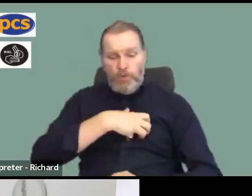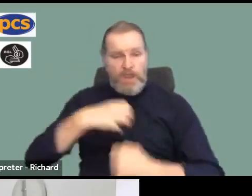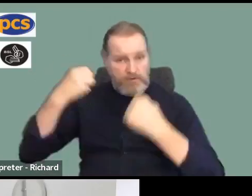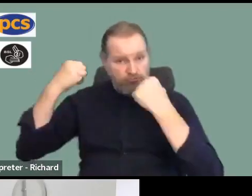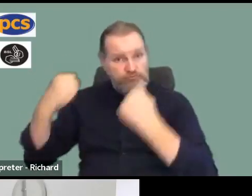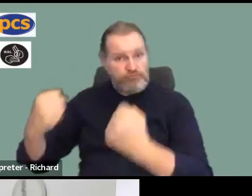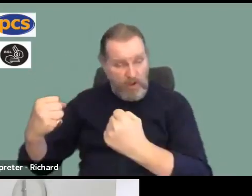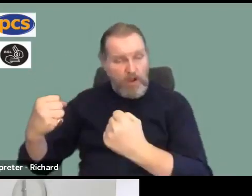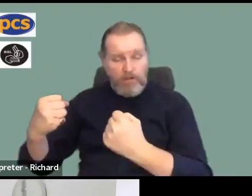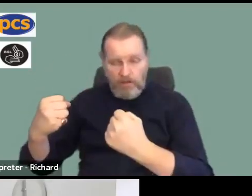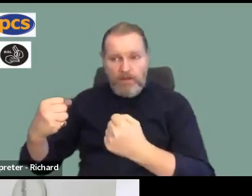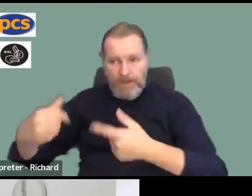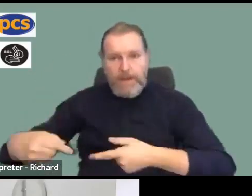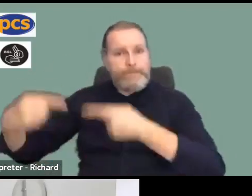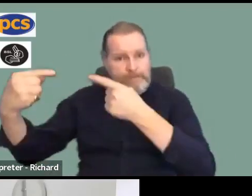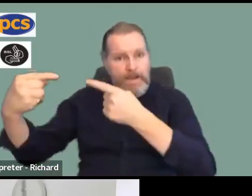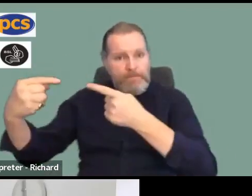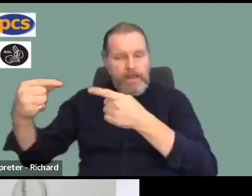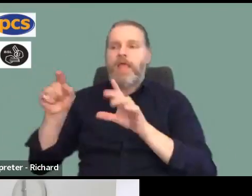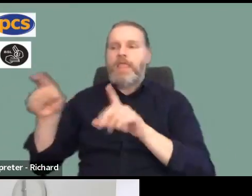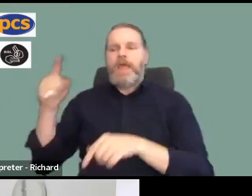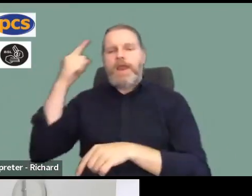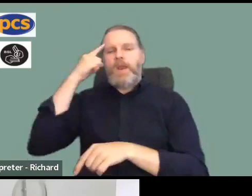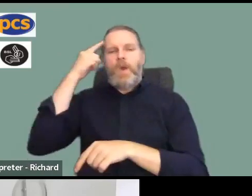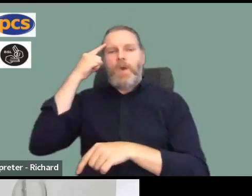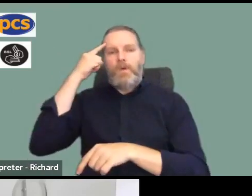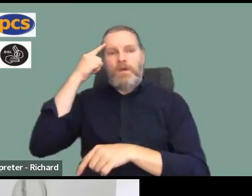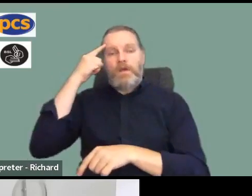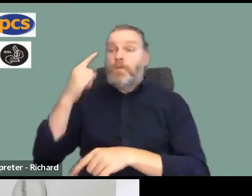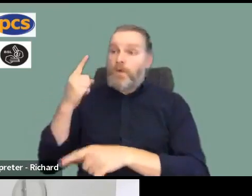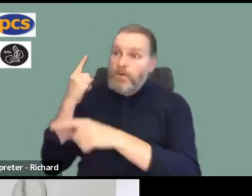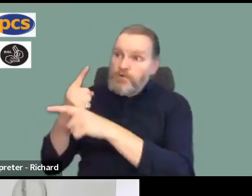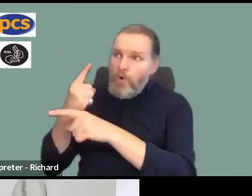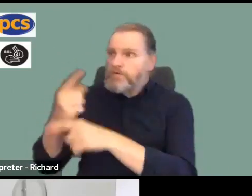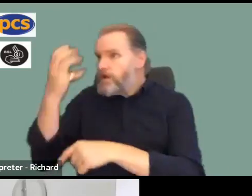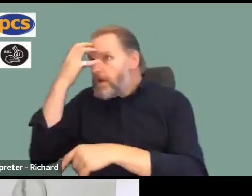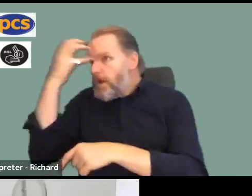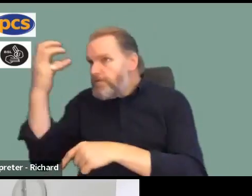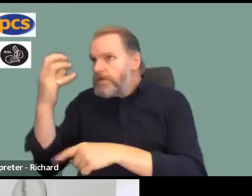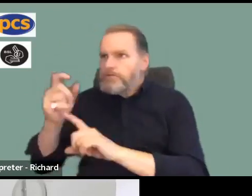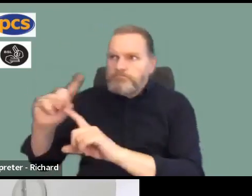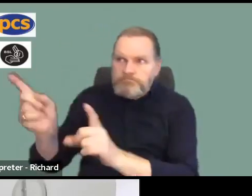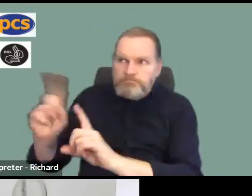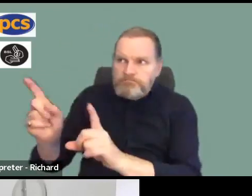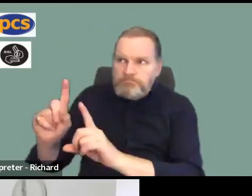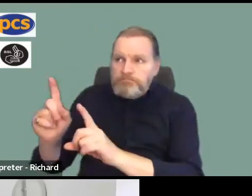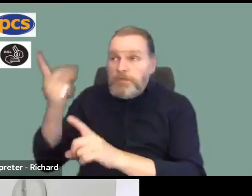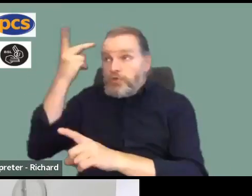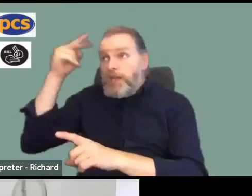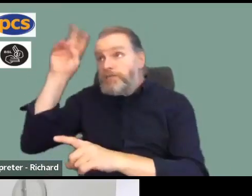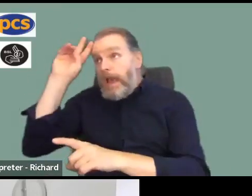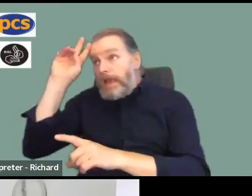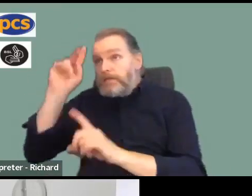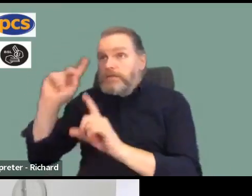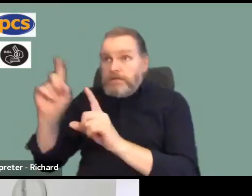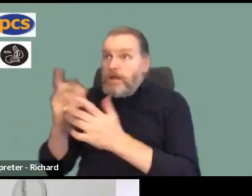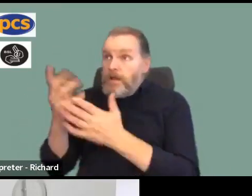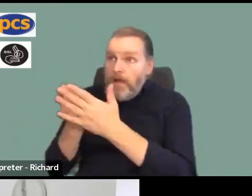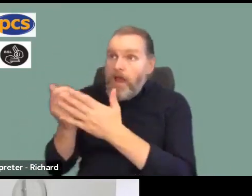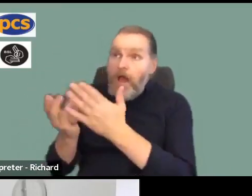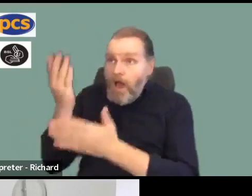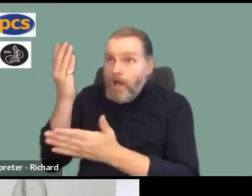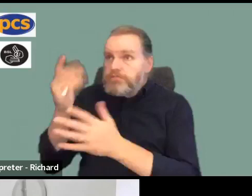at significant levels. So we will seek to talk to them to see whether or not that changes their mind. If it